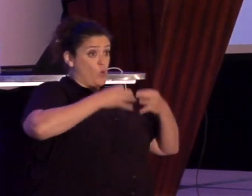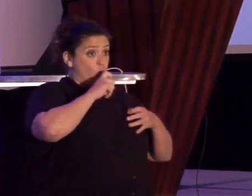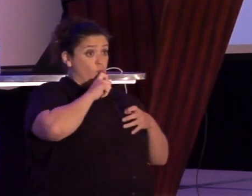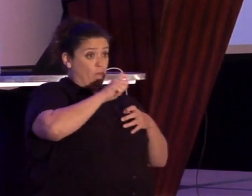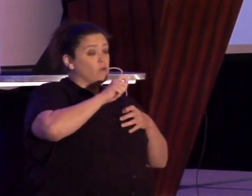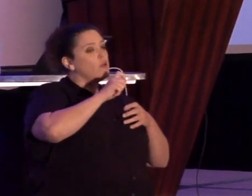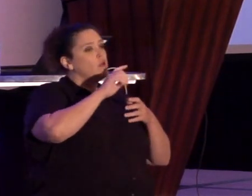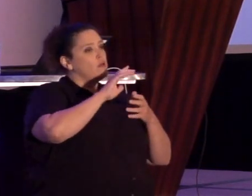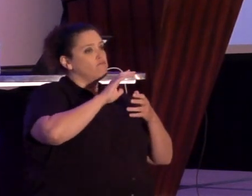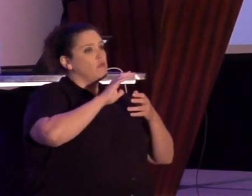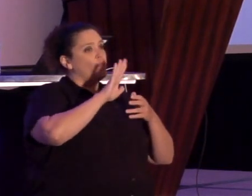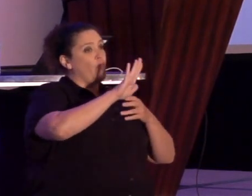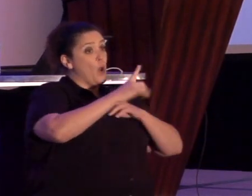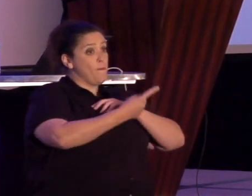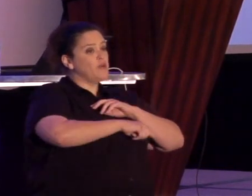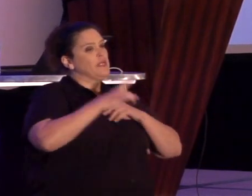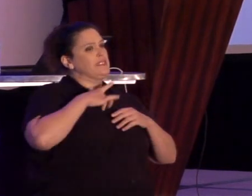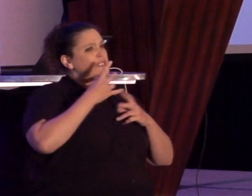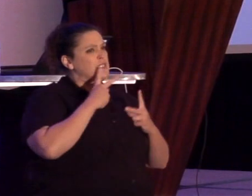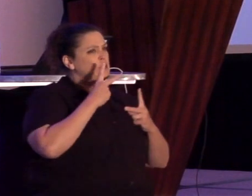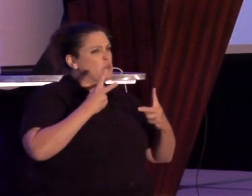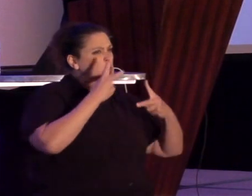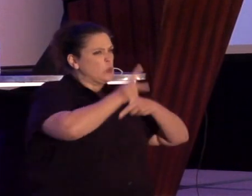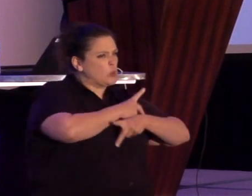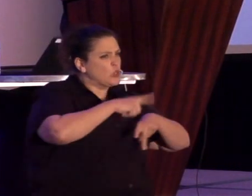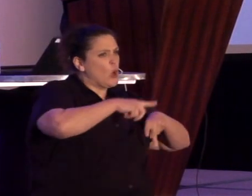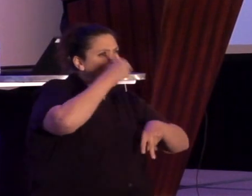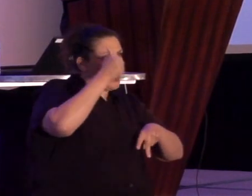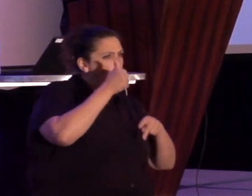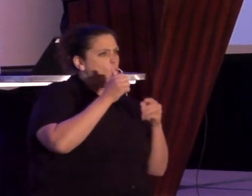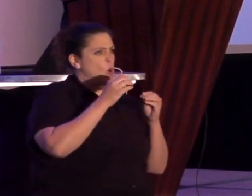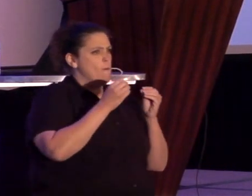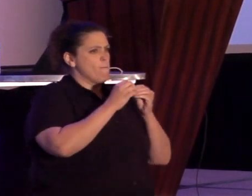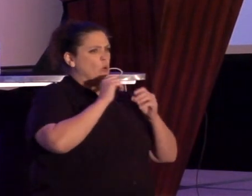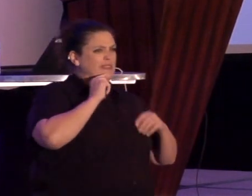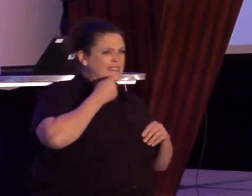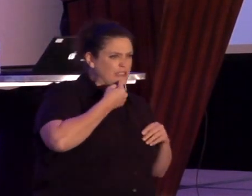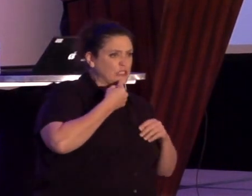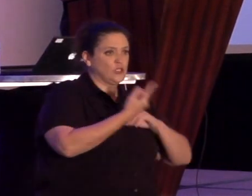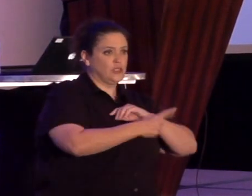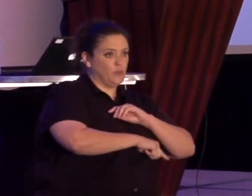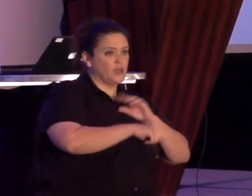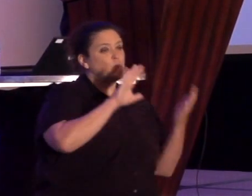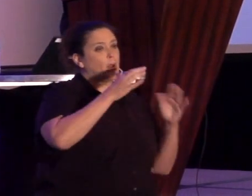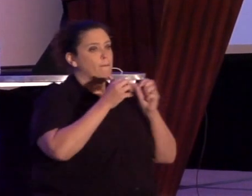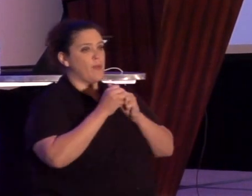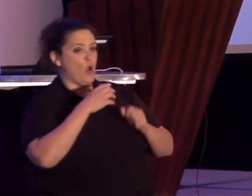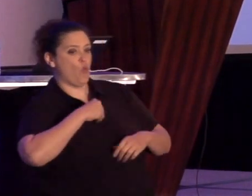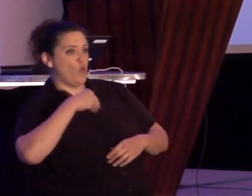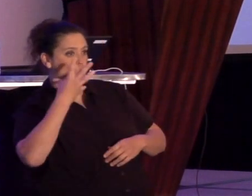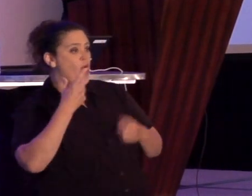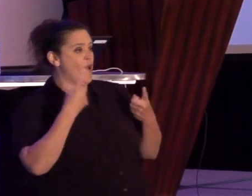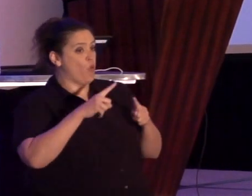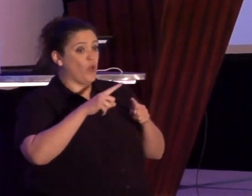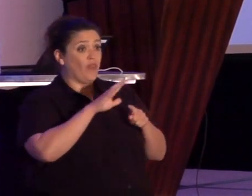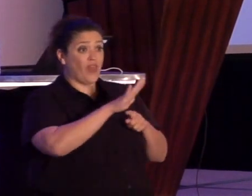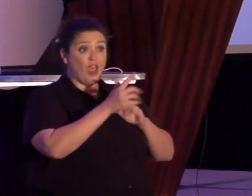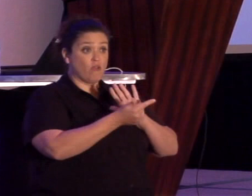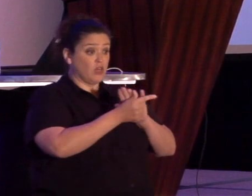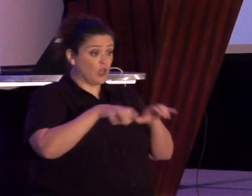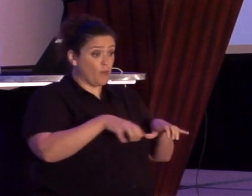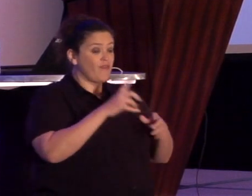harsher, longer, and more mandatory minimum sentences than do whites who commit identical